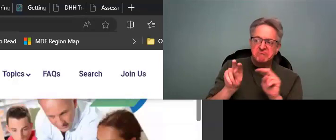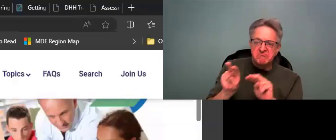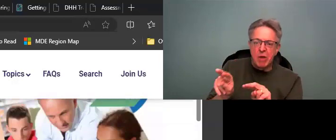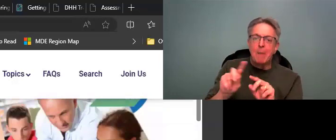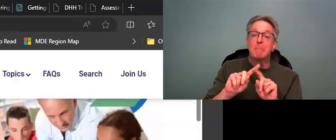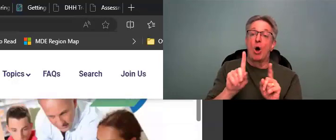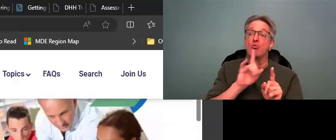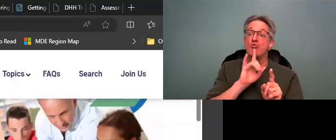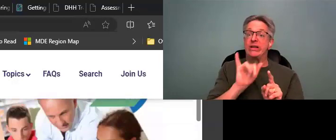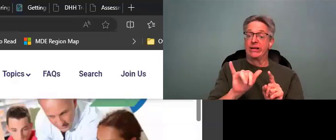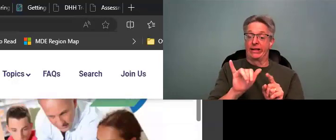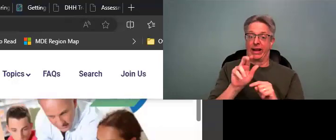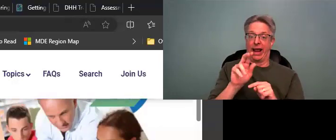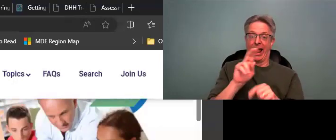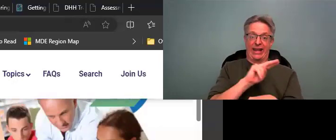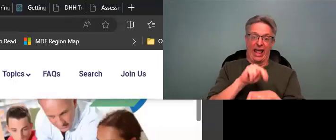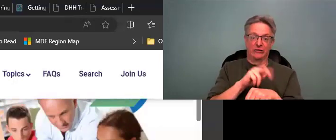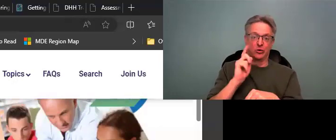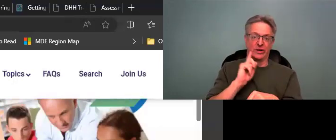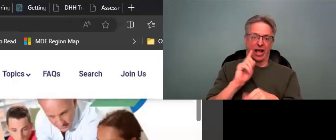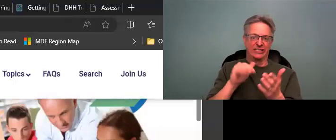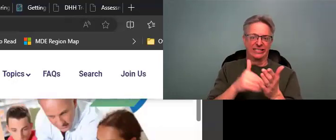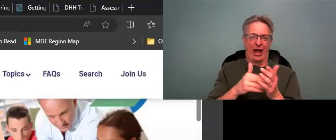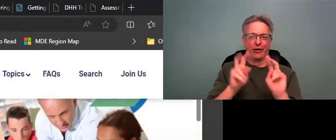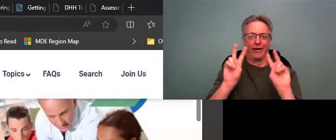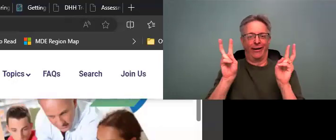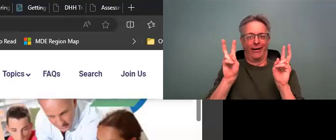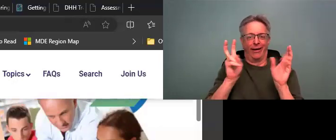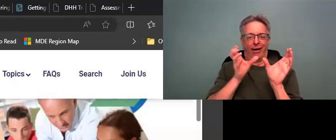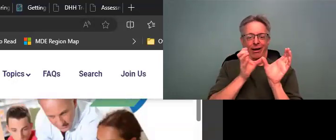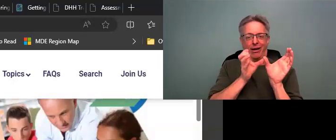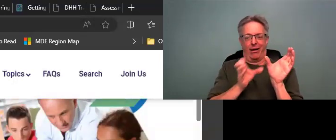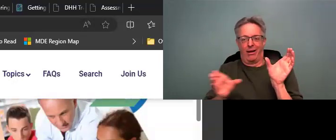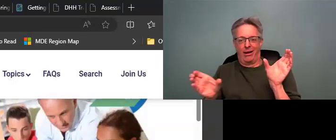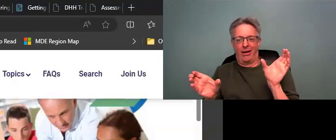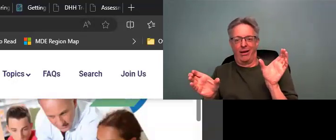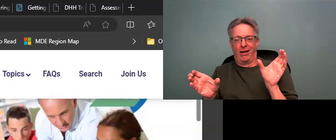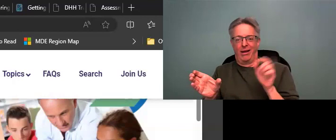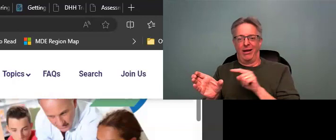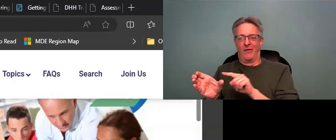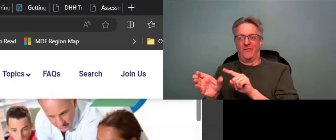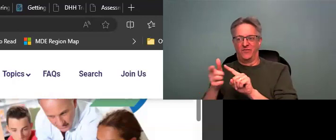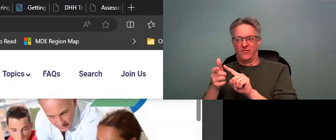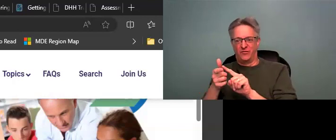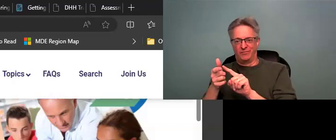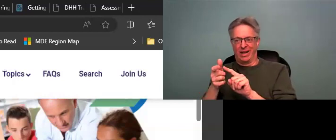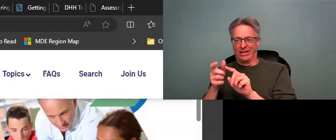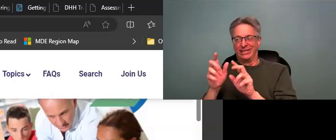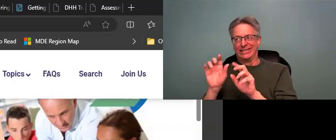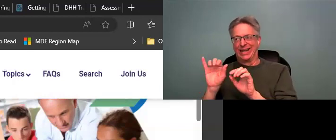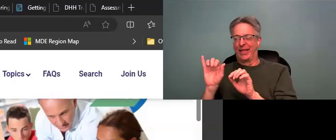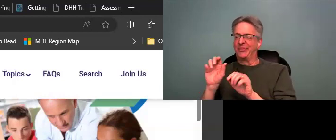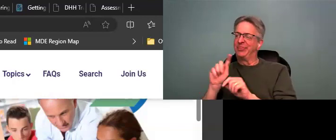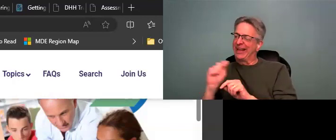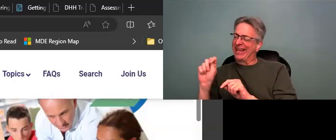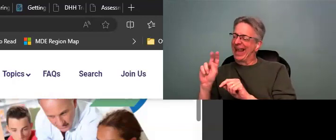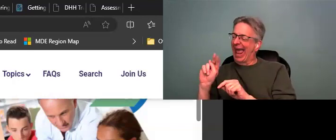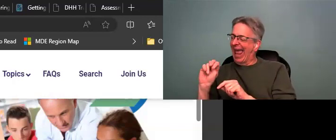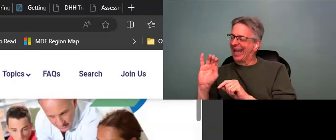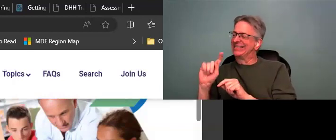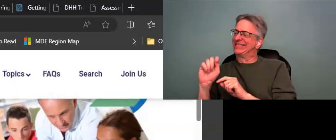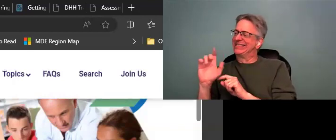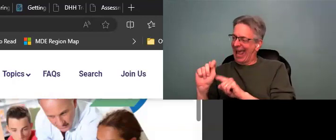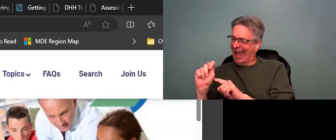all disabilities, not just deaf and hard of hearing. So the National Deaf Center is more of a cohort, so, so to speak.